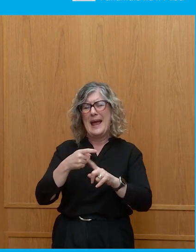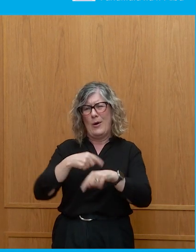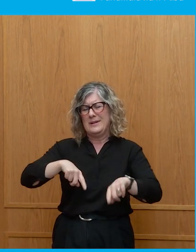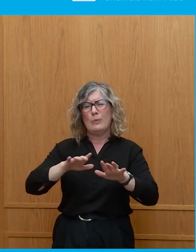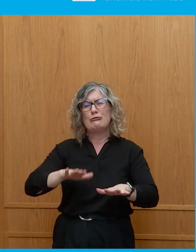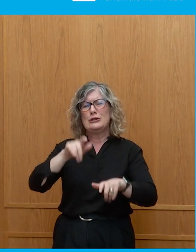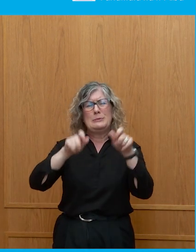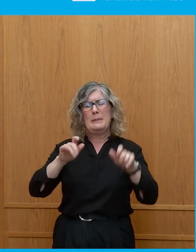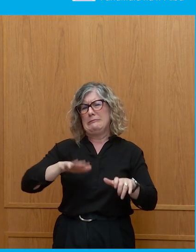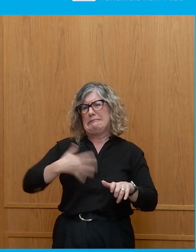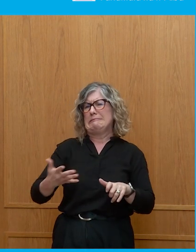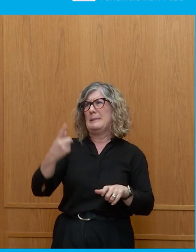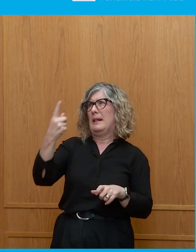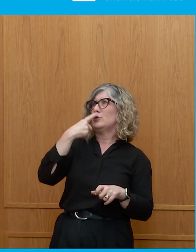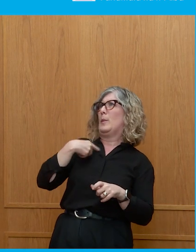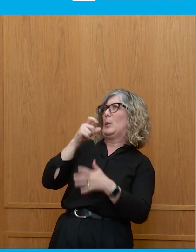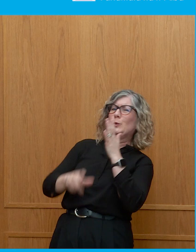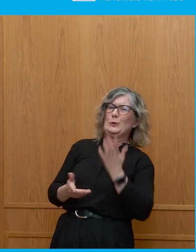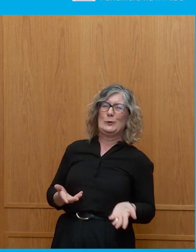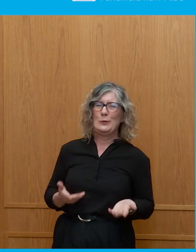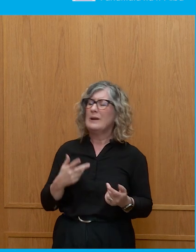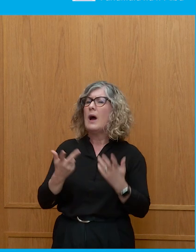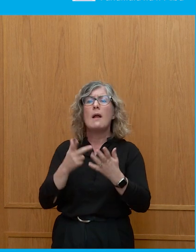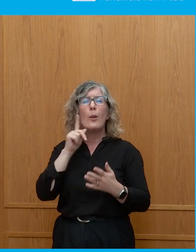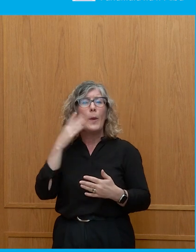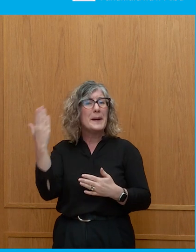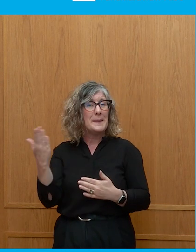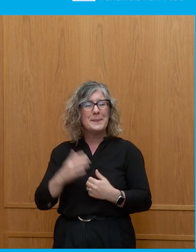what to do. This lady down at front here, we have one at the front.